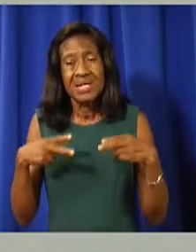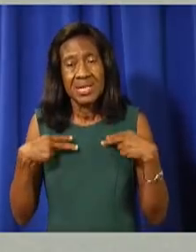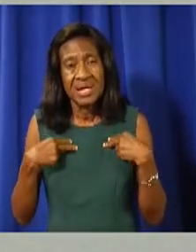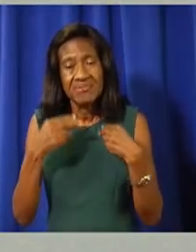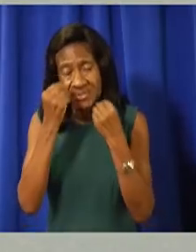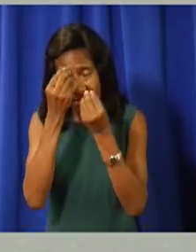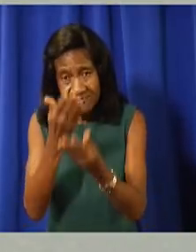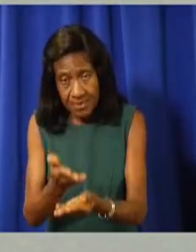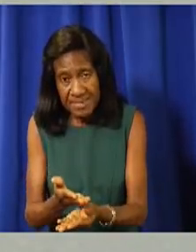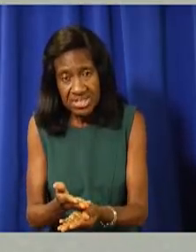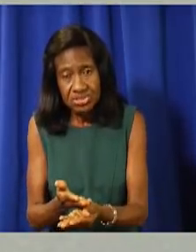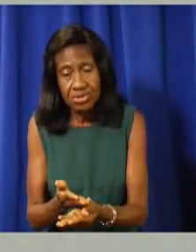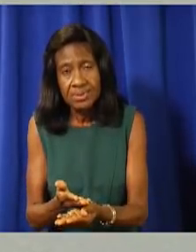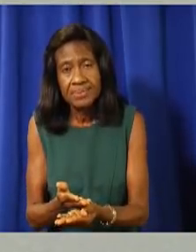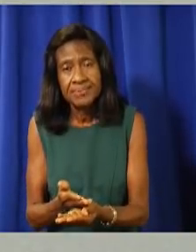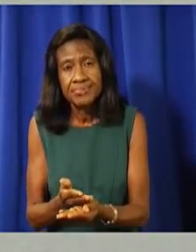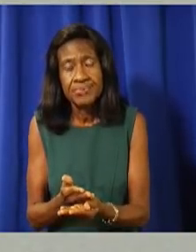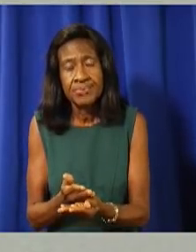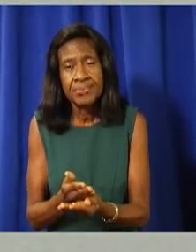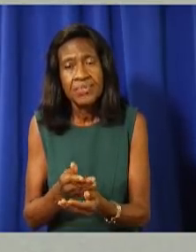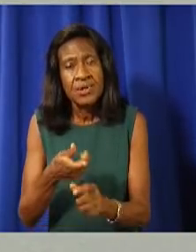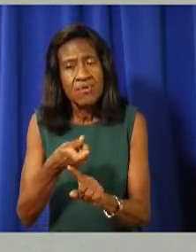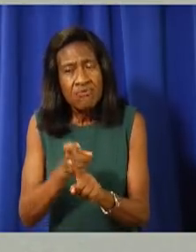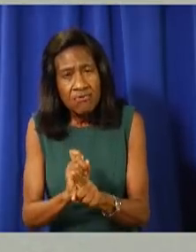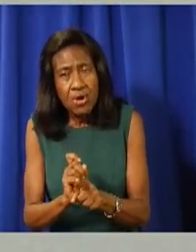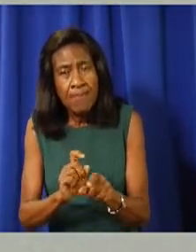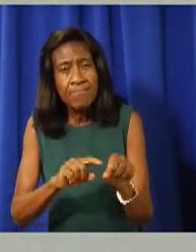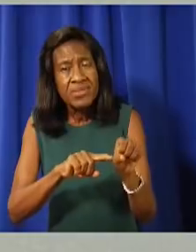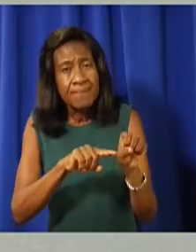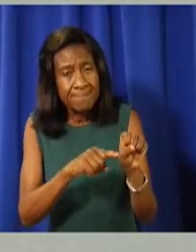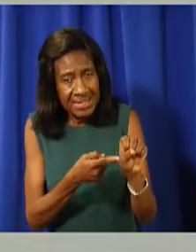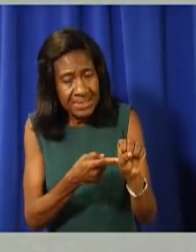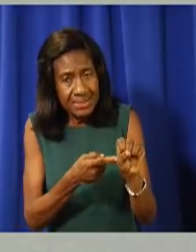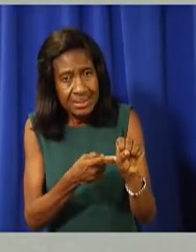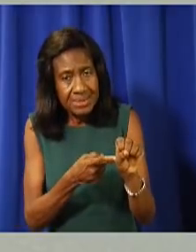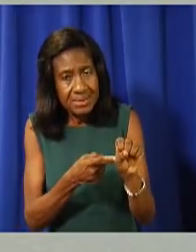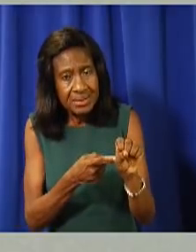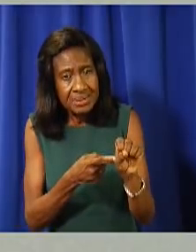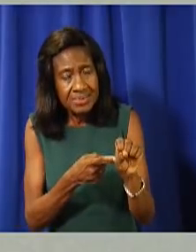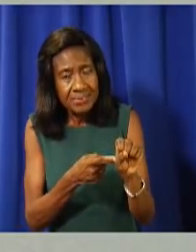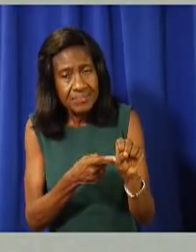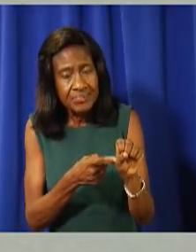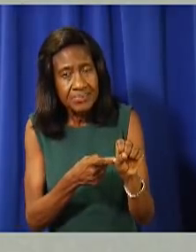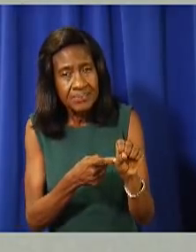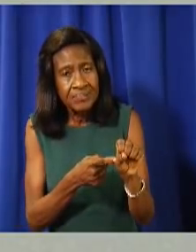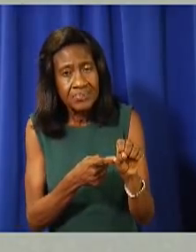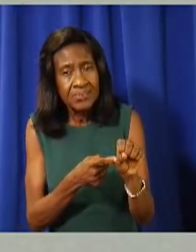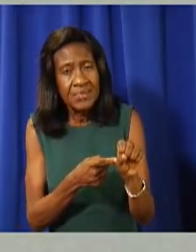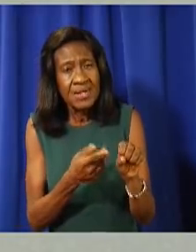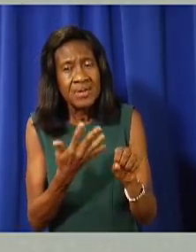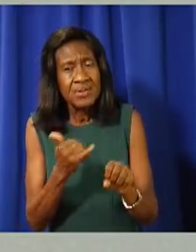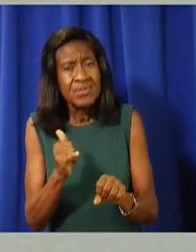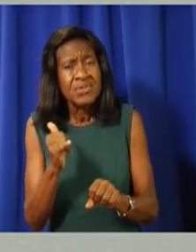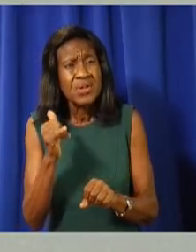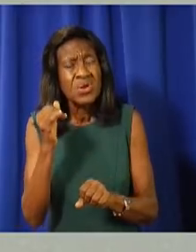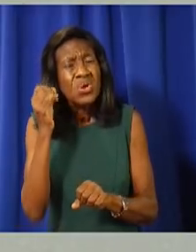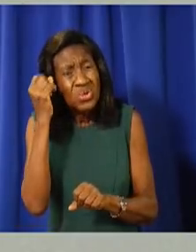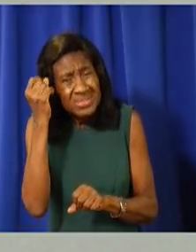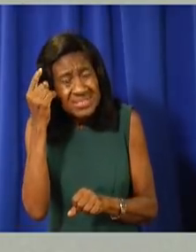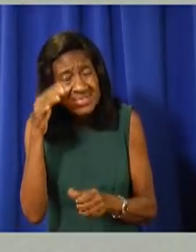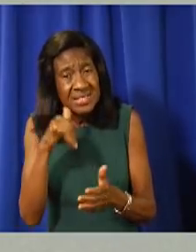From the outset, we envisaged or envisioned that moving to the higher phases